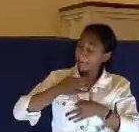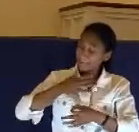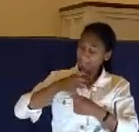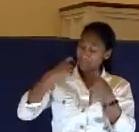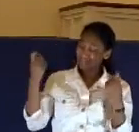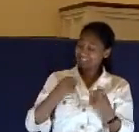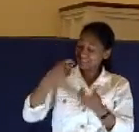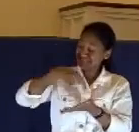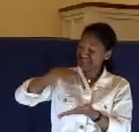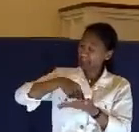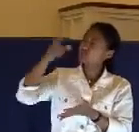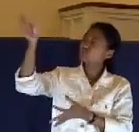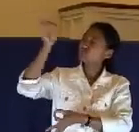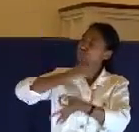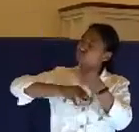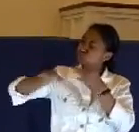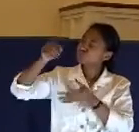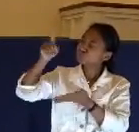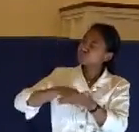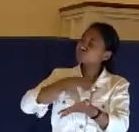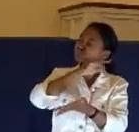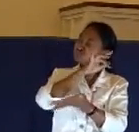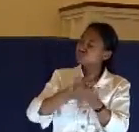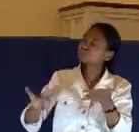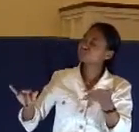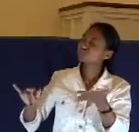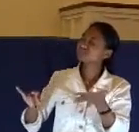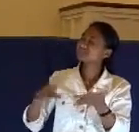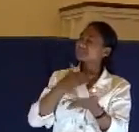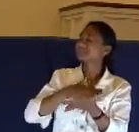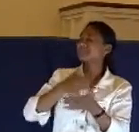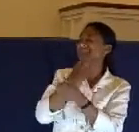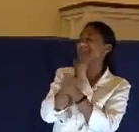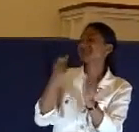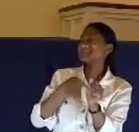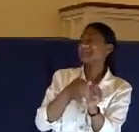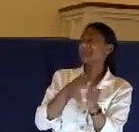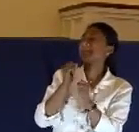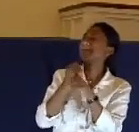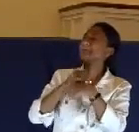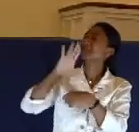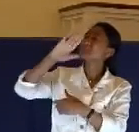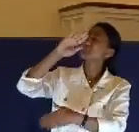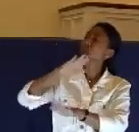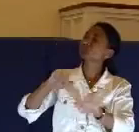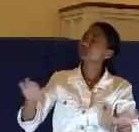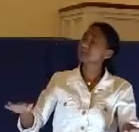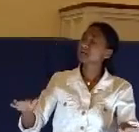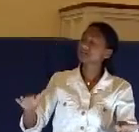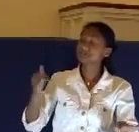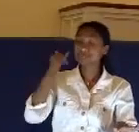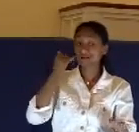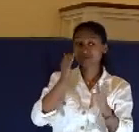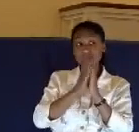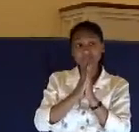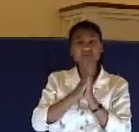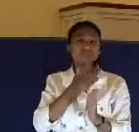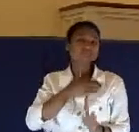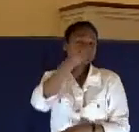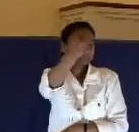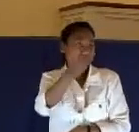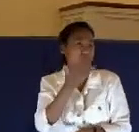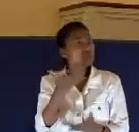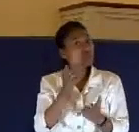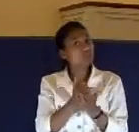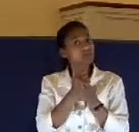sin debt. Please save me, Lord Jesus. Make me your child. And if you pray that prayer, would you let us know? We want to